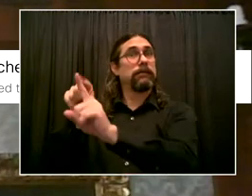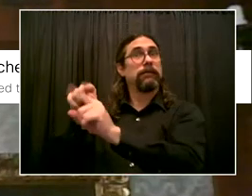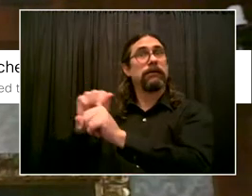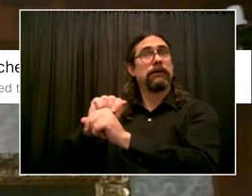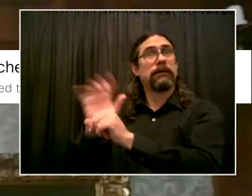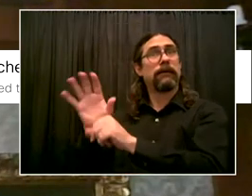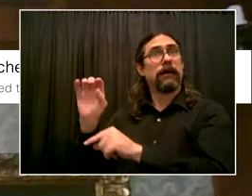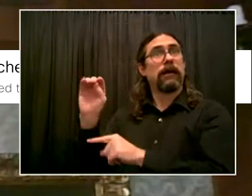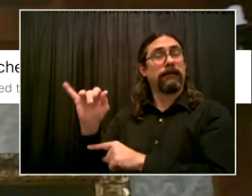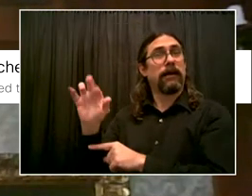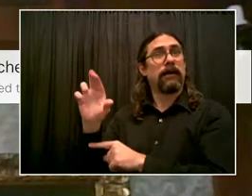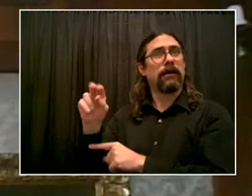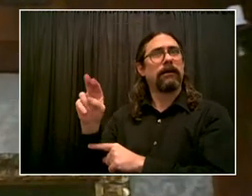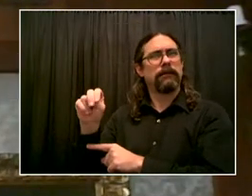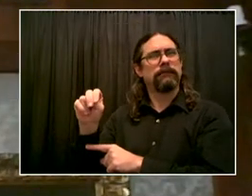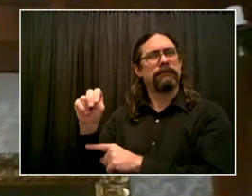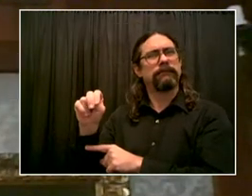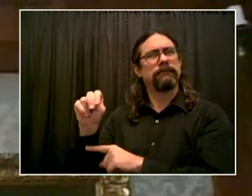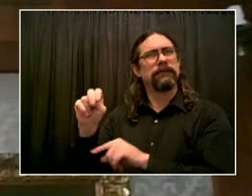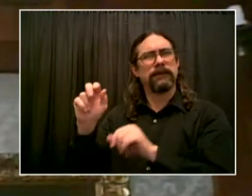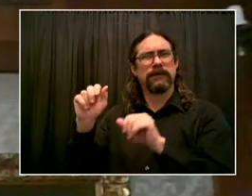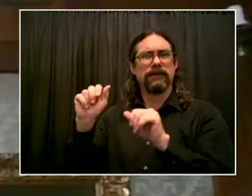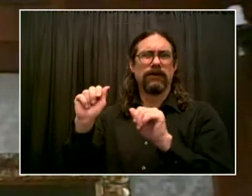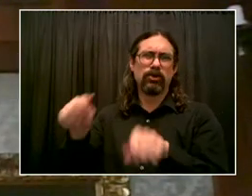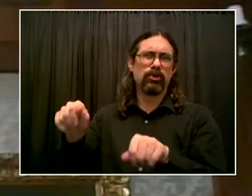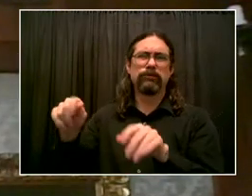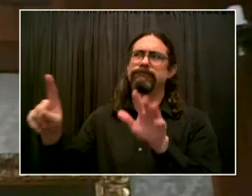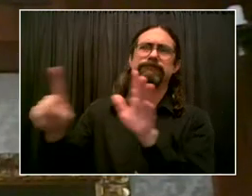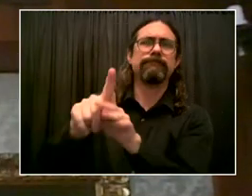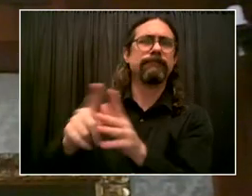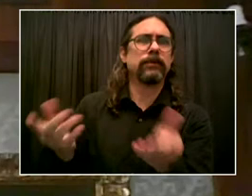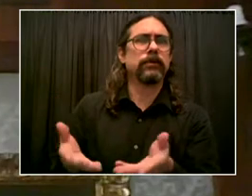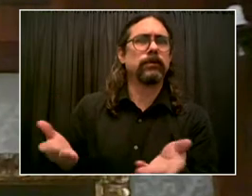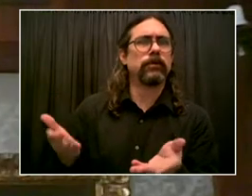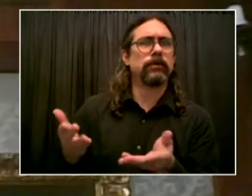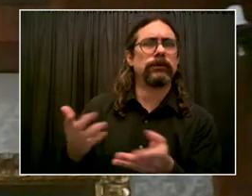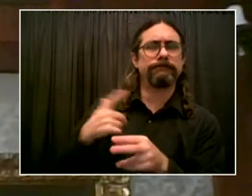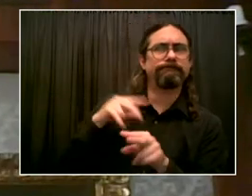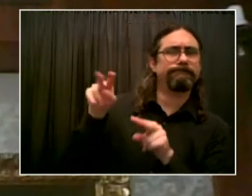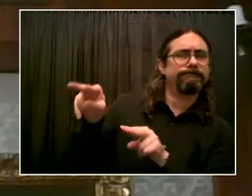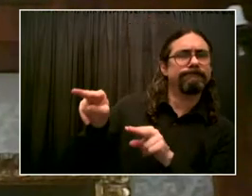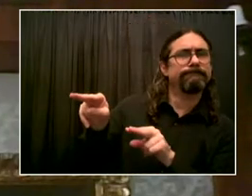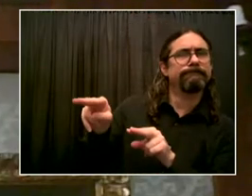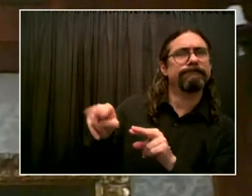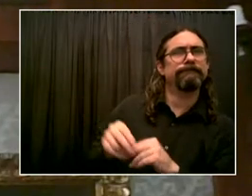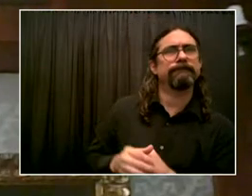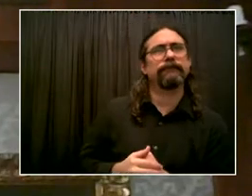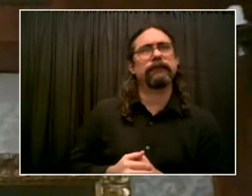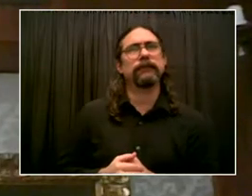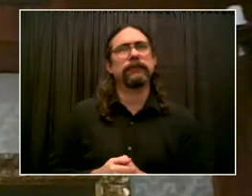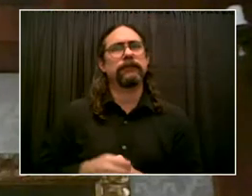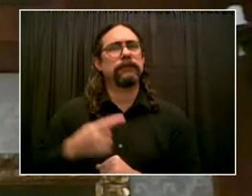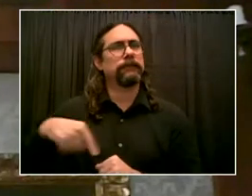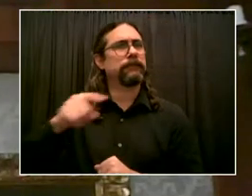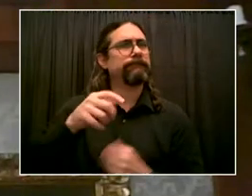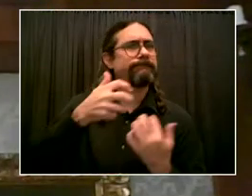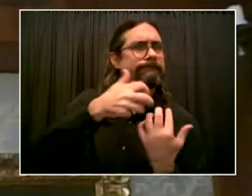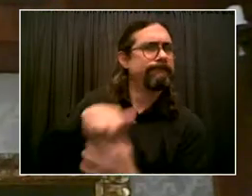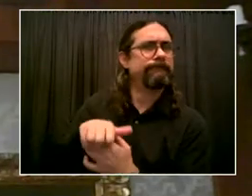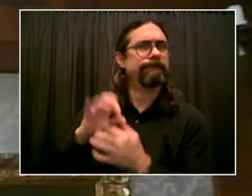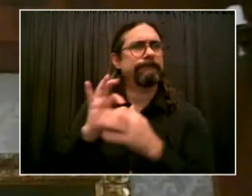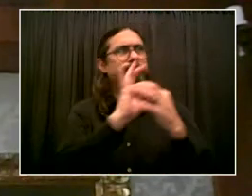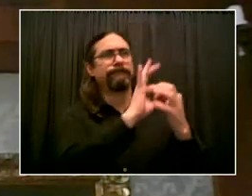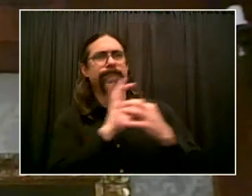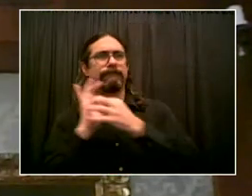the incoming administration and the coordination with the governor. I believe that we're seeing a clear message being sent to New Yorkers